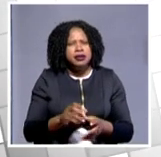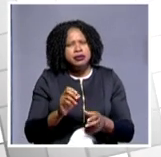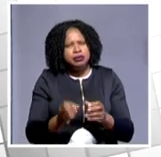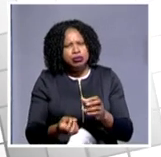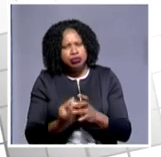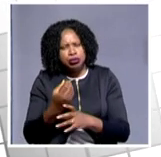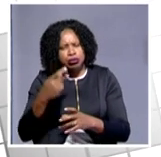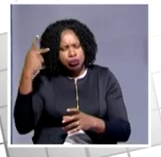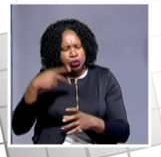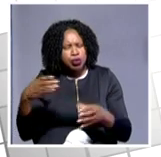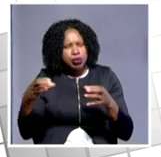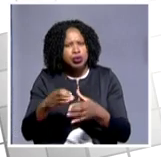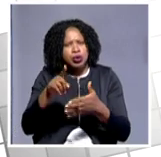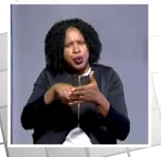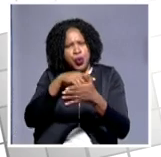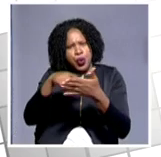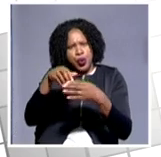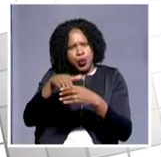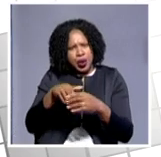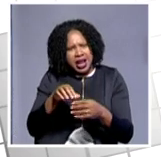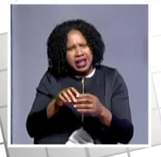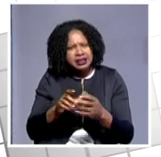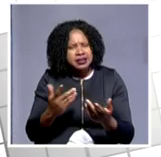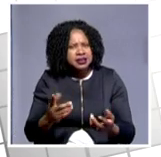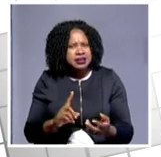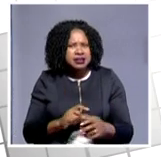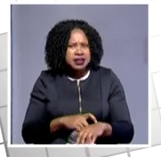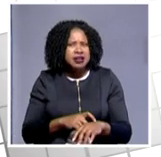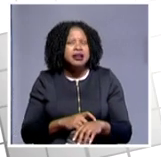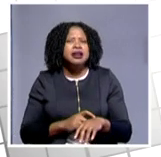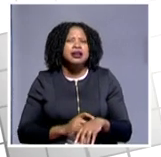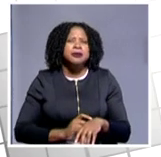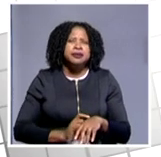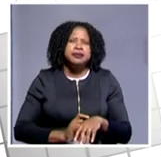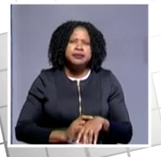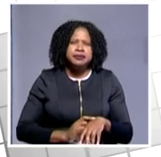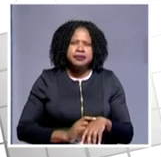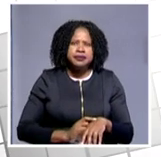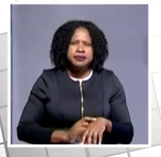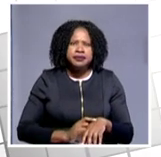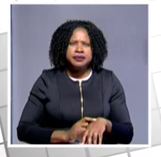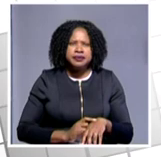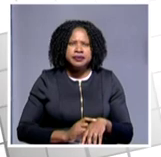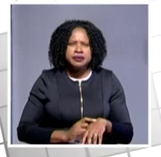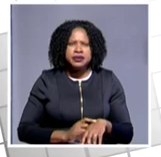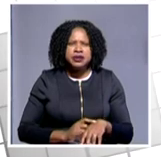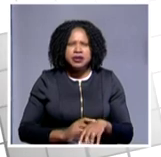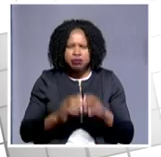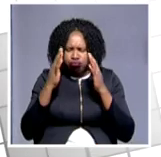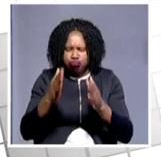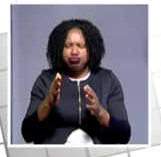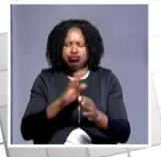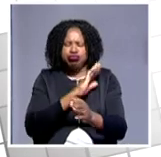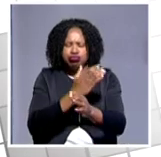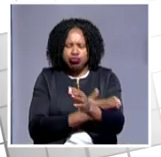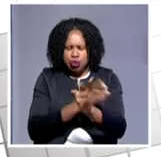as an election party. And you are seeing a consensus build around one center of power, and we hope that